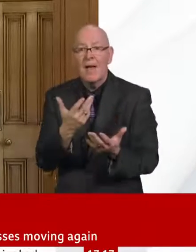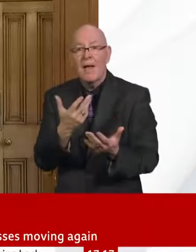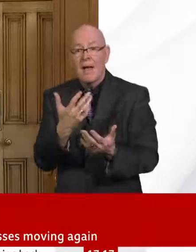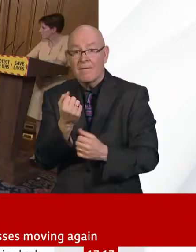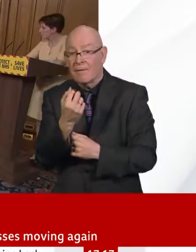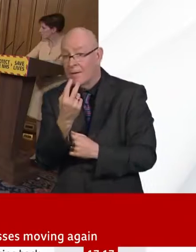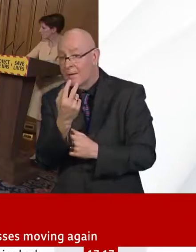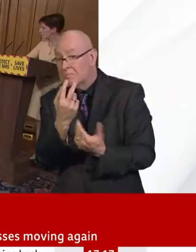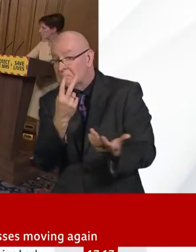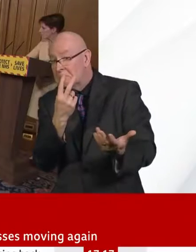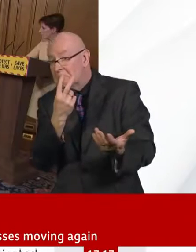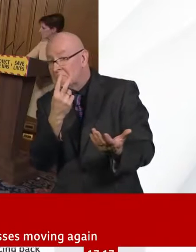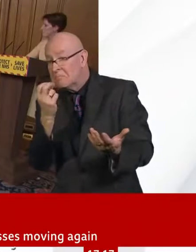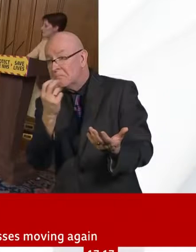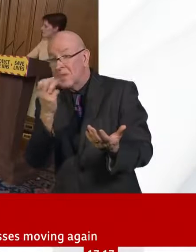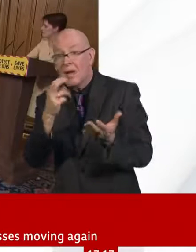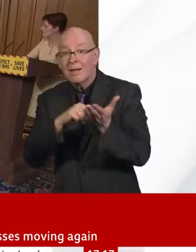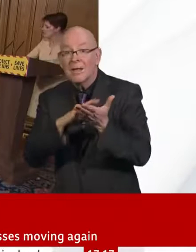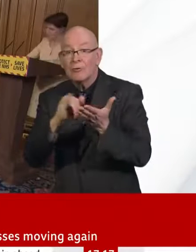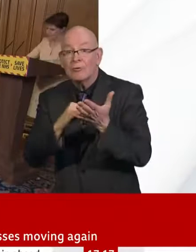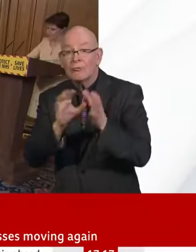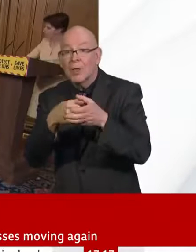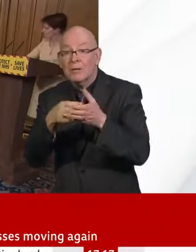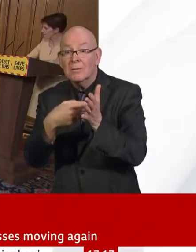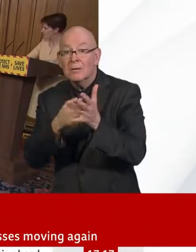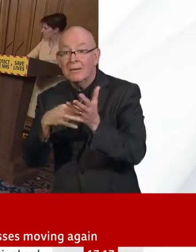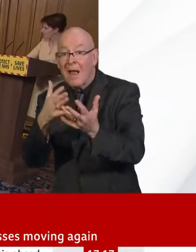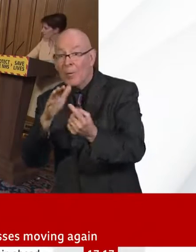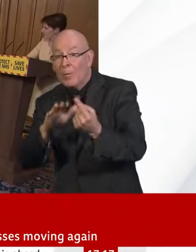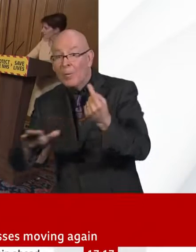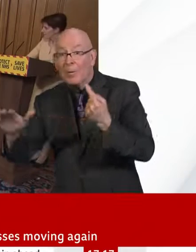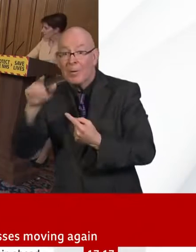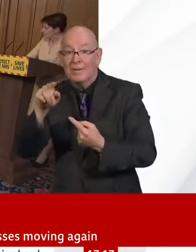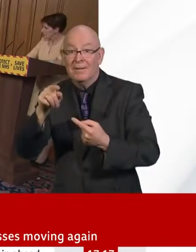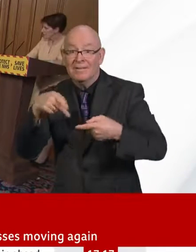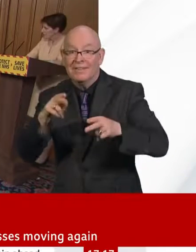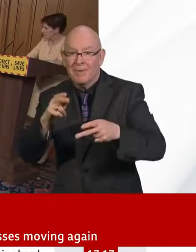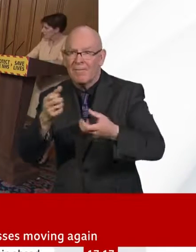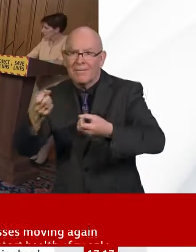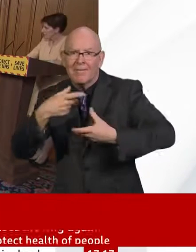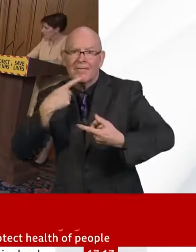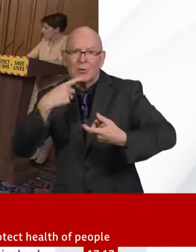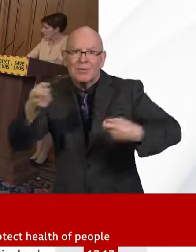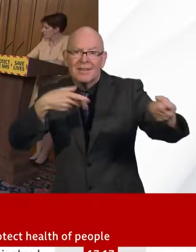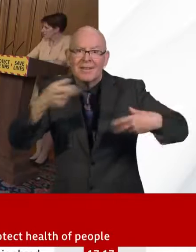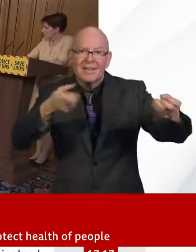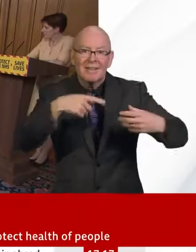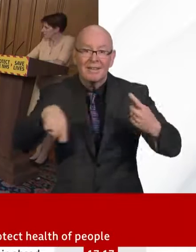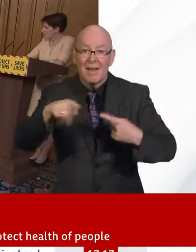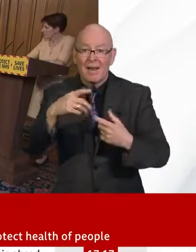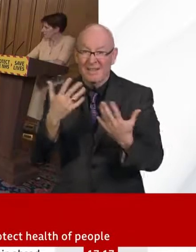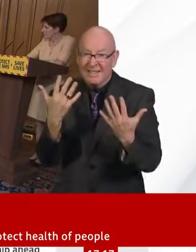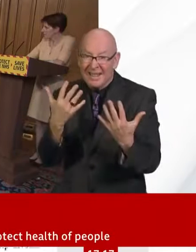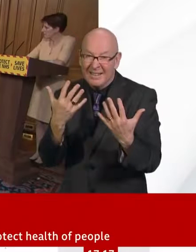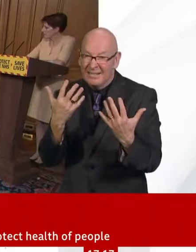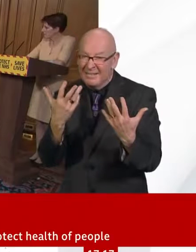Yeah. Can I just pick up on the data again, though, because there has been some discussion the past couple of days that your own slides include data from France, which does